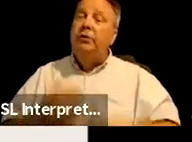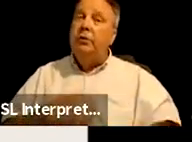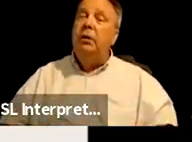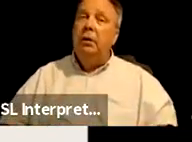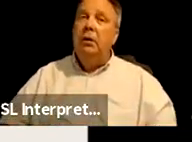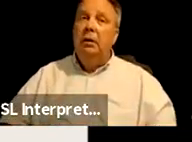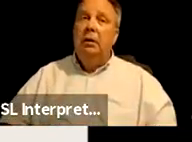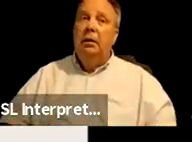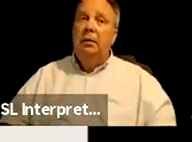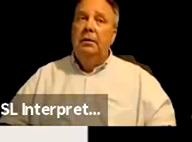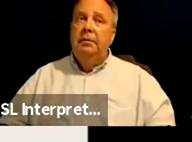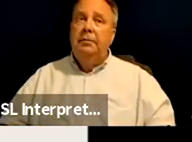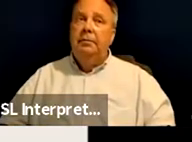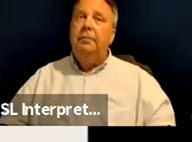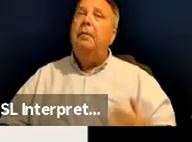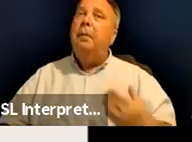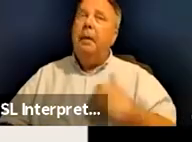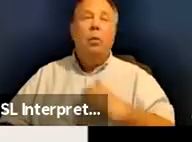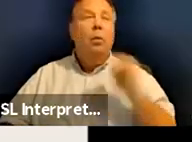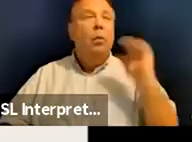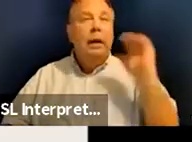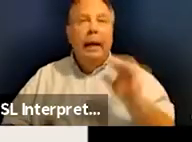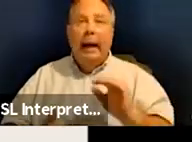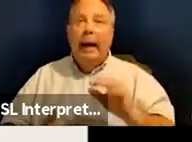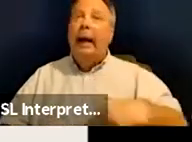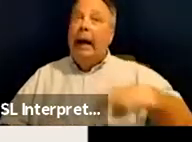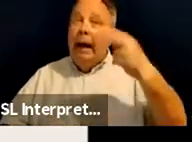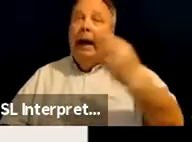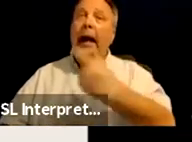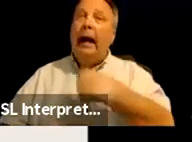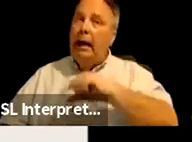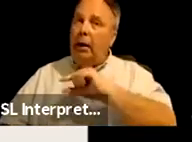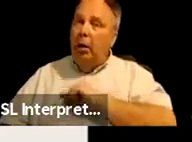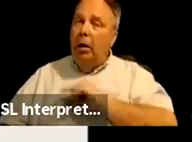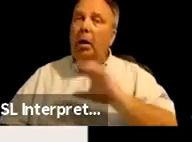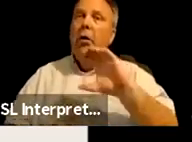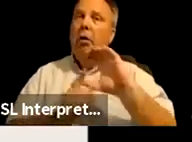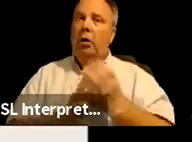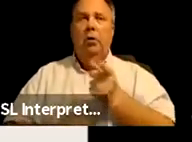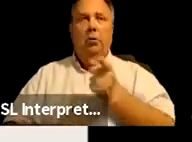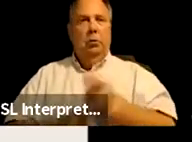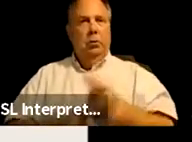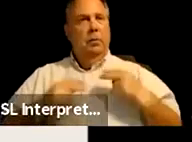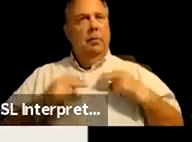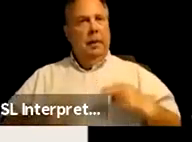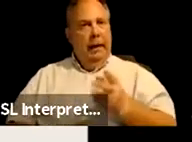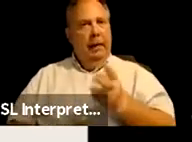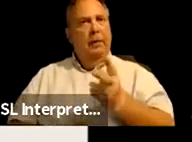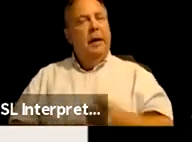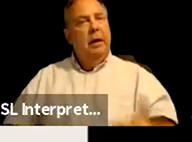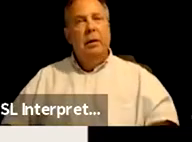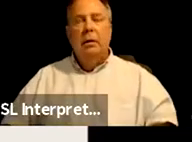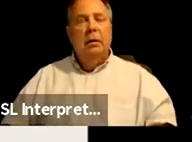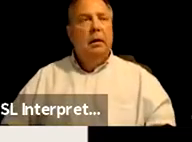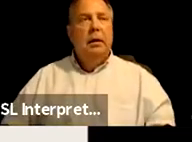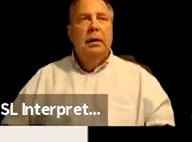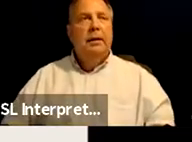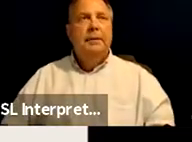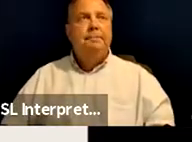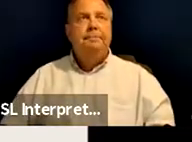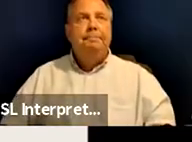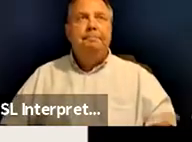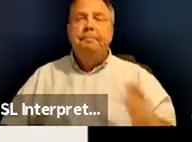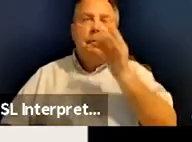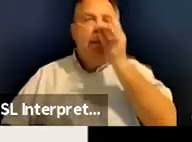Um, we lack high quality, culturally competent healthcare. Um, you know,